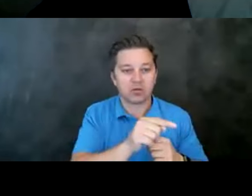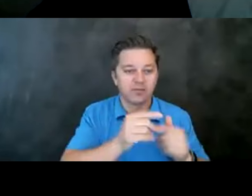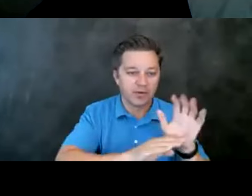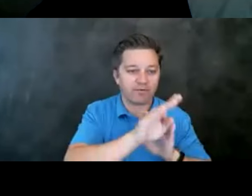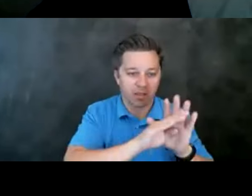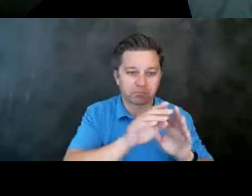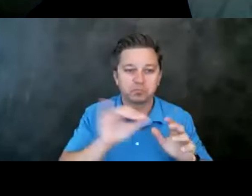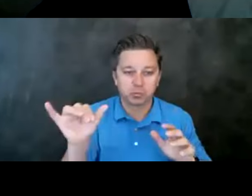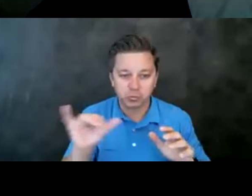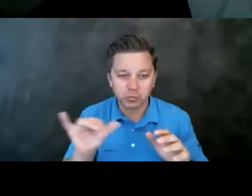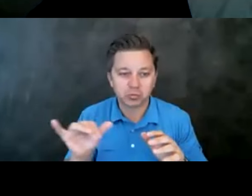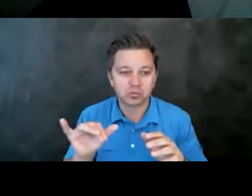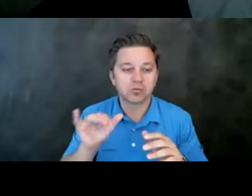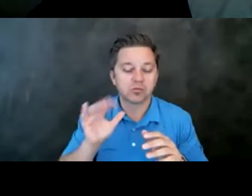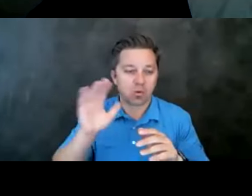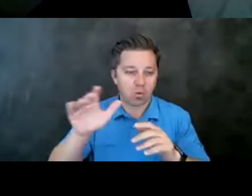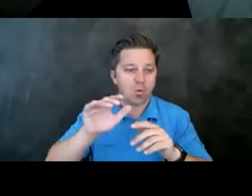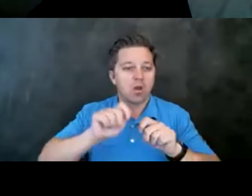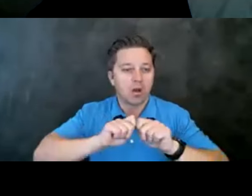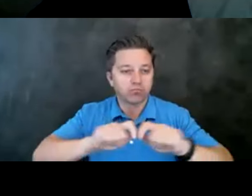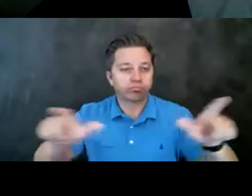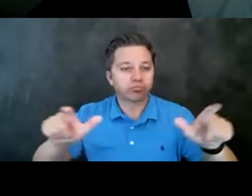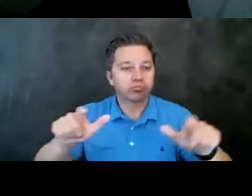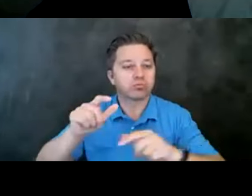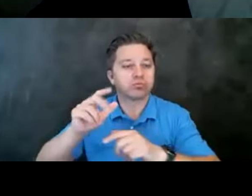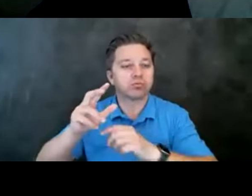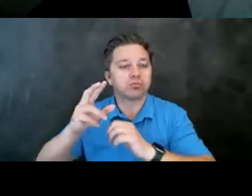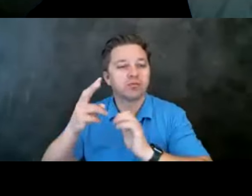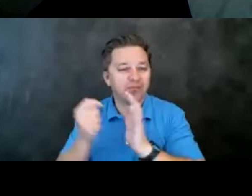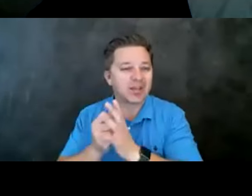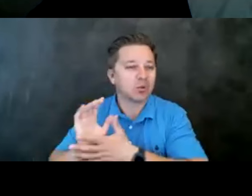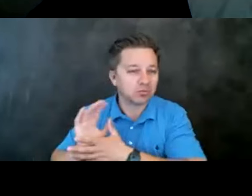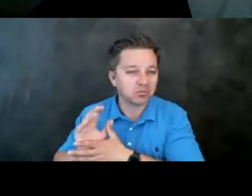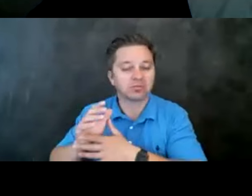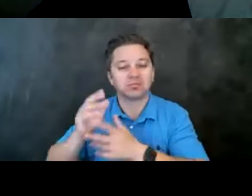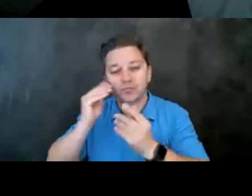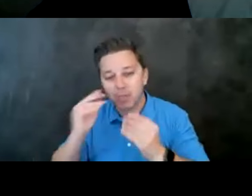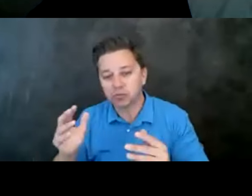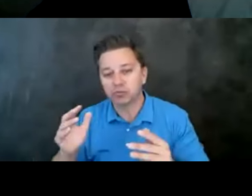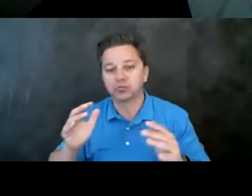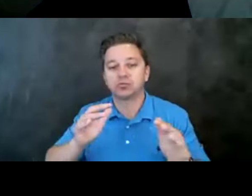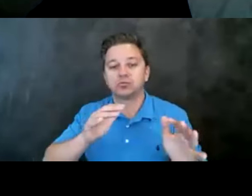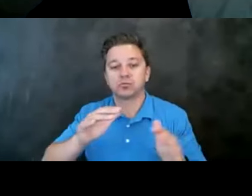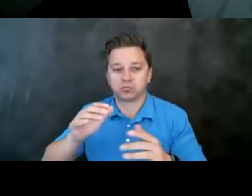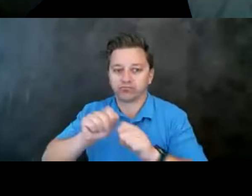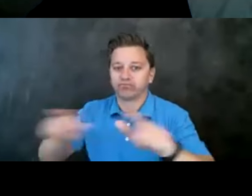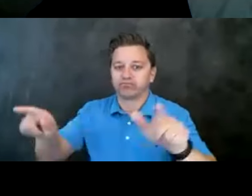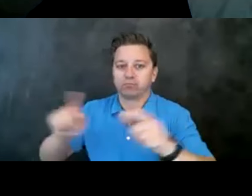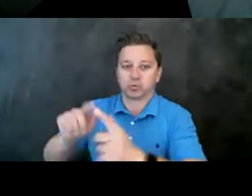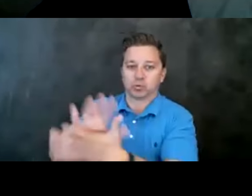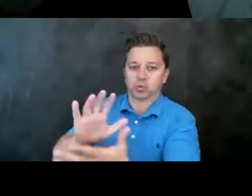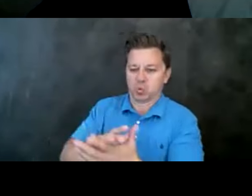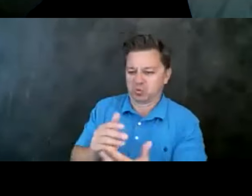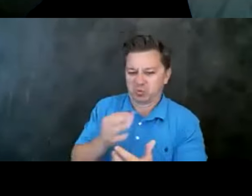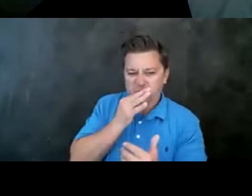as well. So we'll be sending out those, uh, videos and information to, uh, schools, uh, within the next